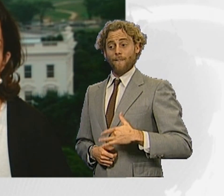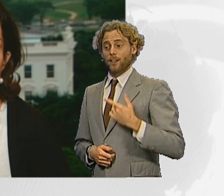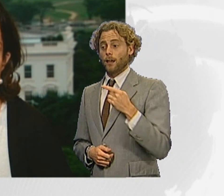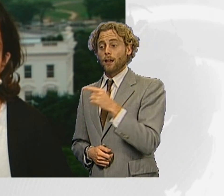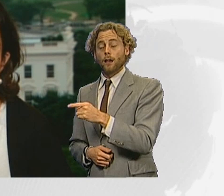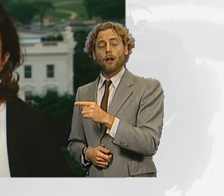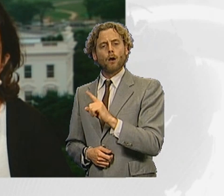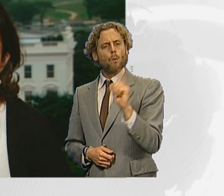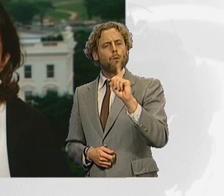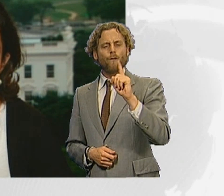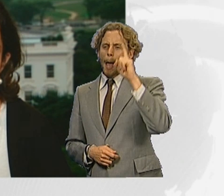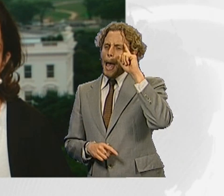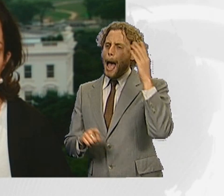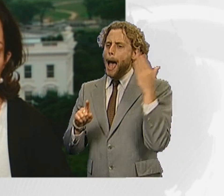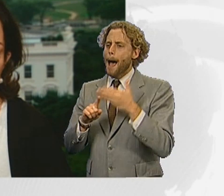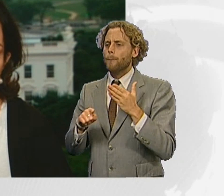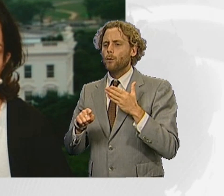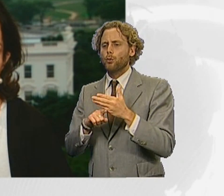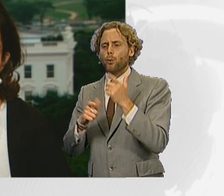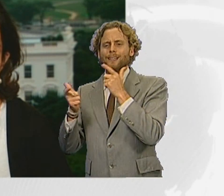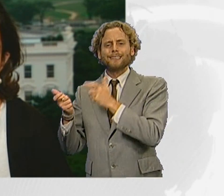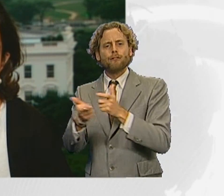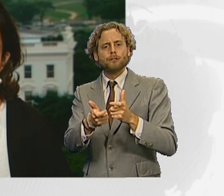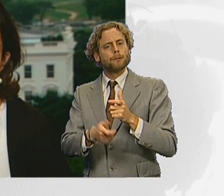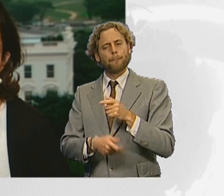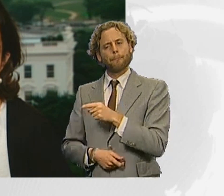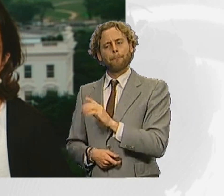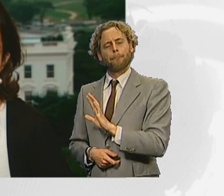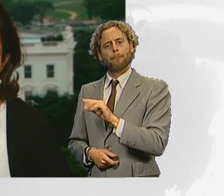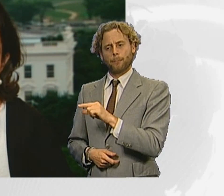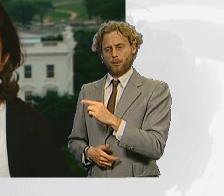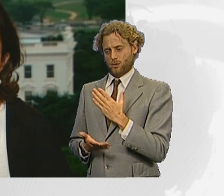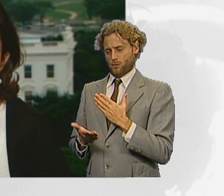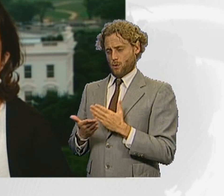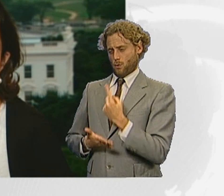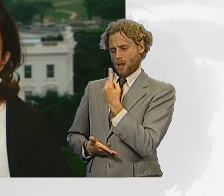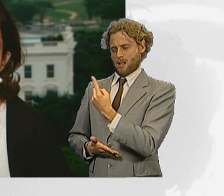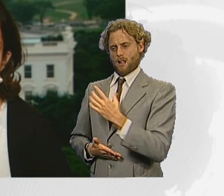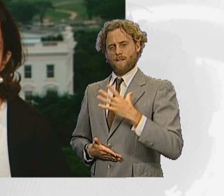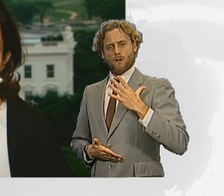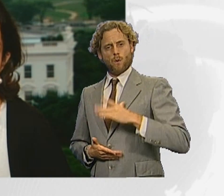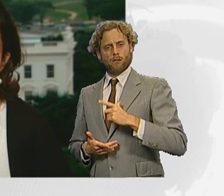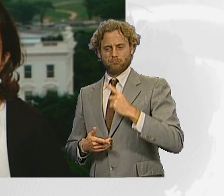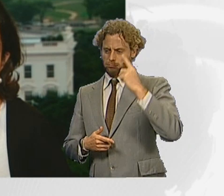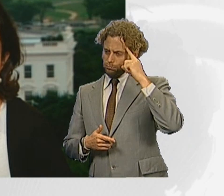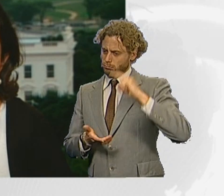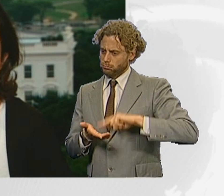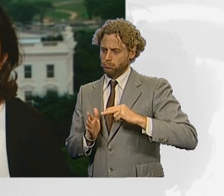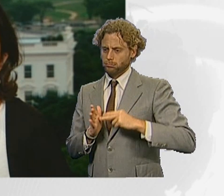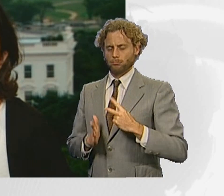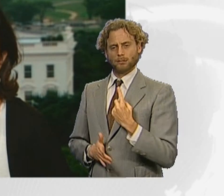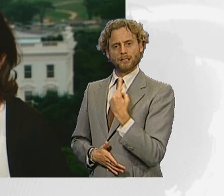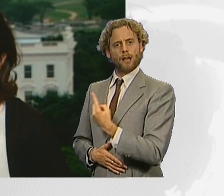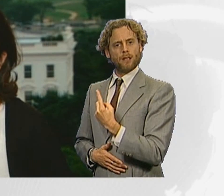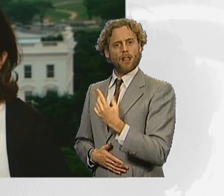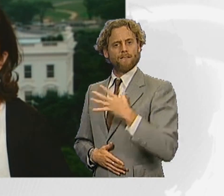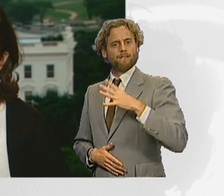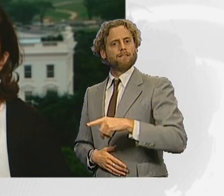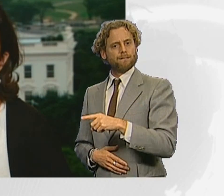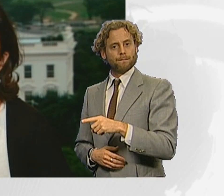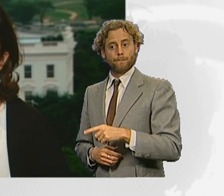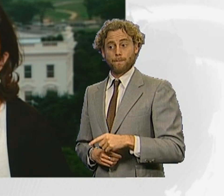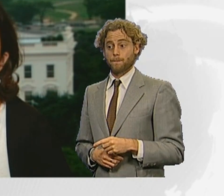militant terrorism, as we have seen sometimes in the past. These shootings happen